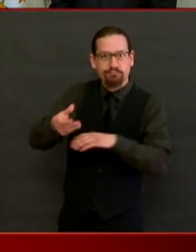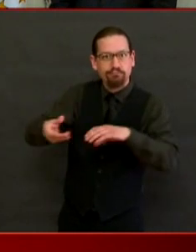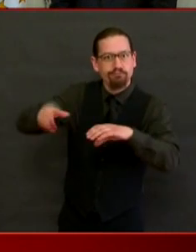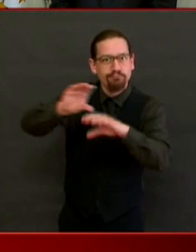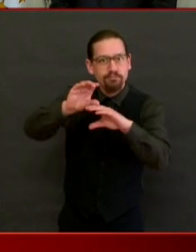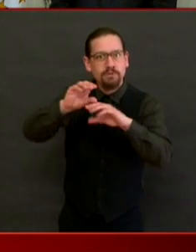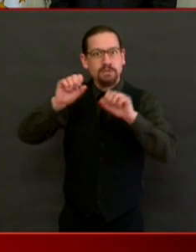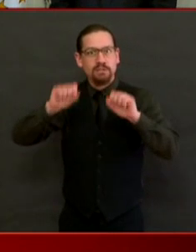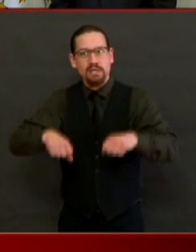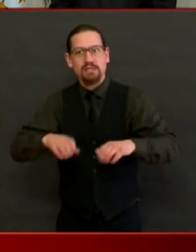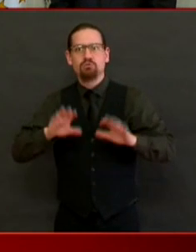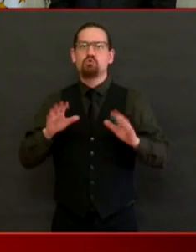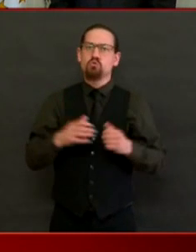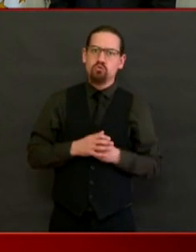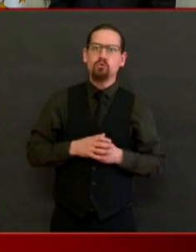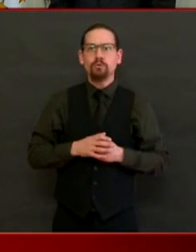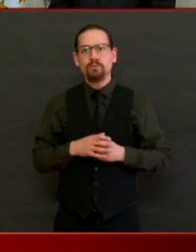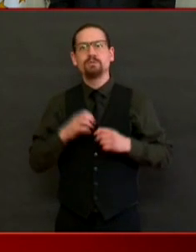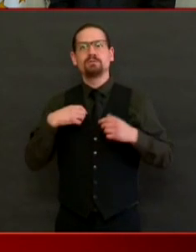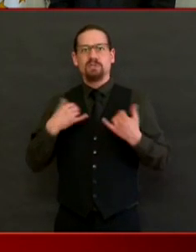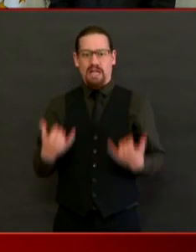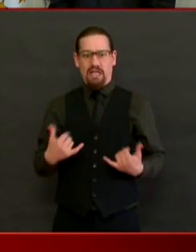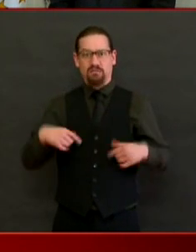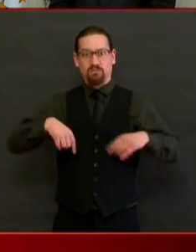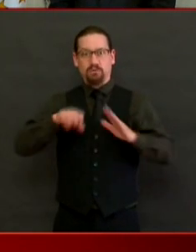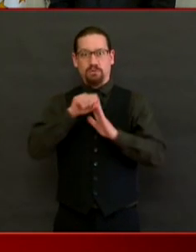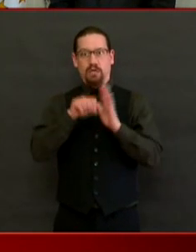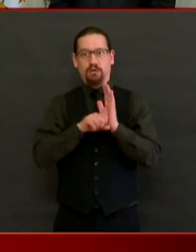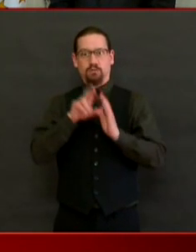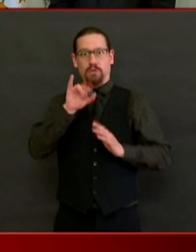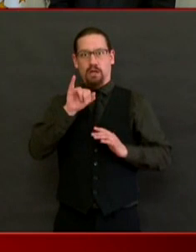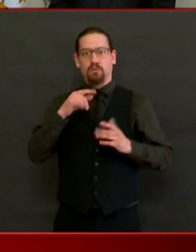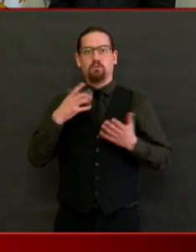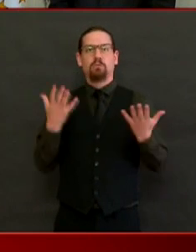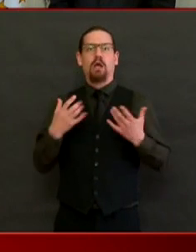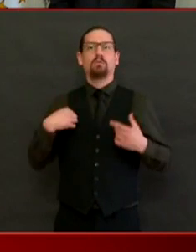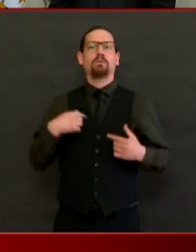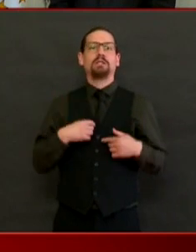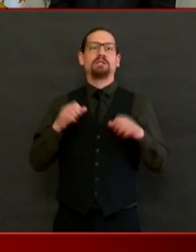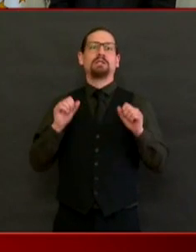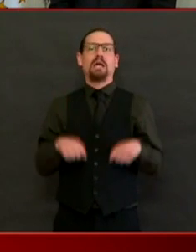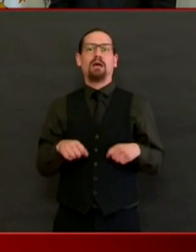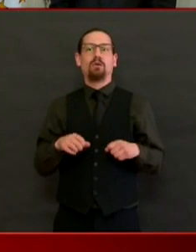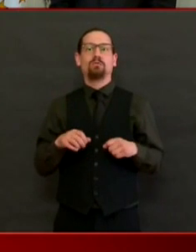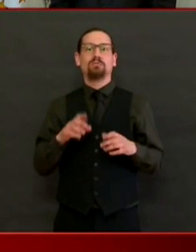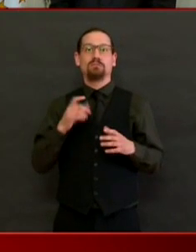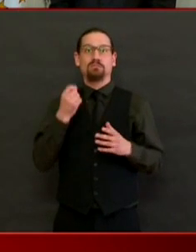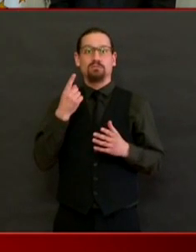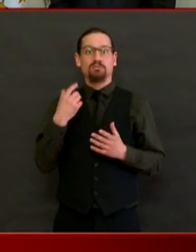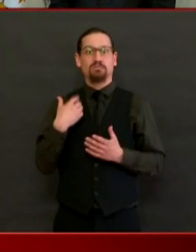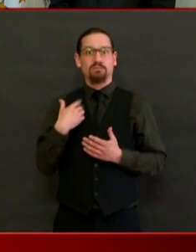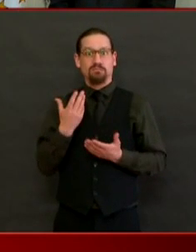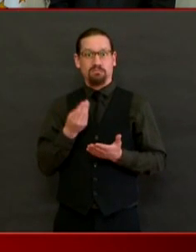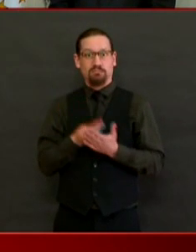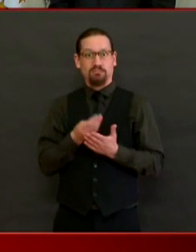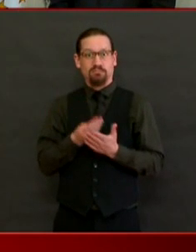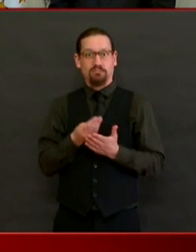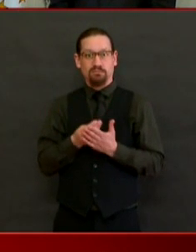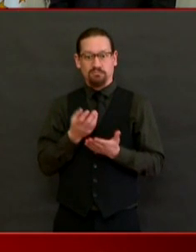might be able to do here at the state. Our funds would only allow us to do something on a very targeted basis,